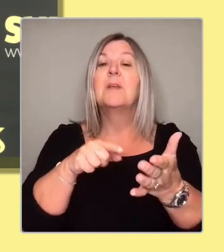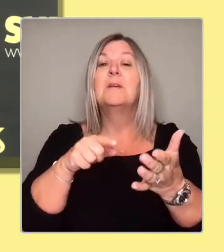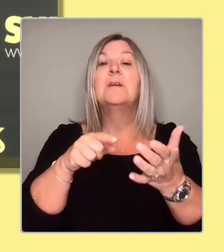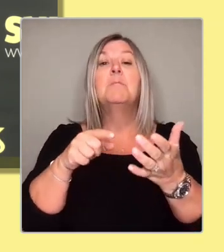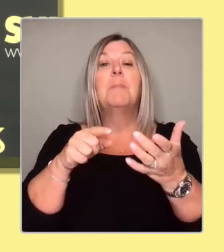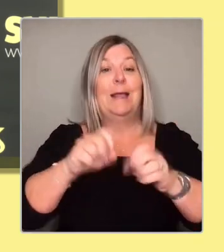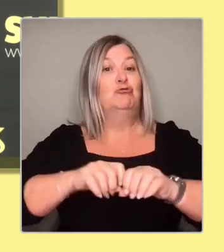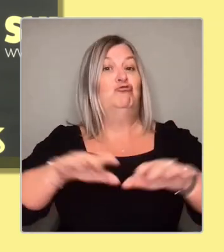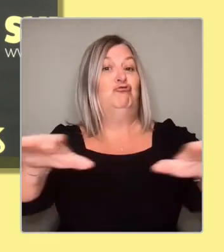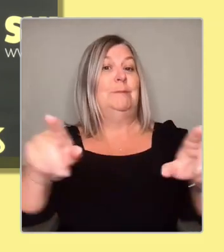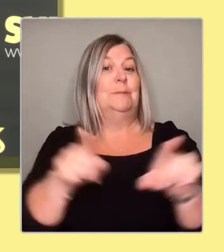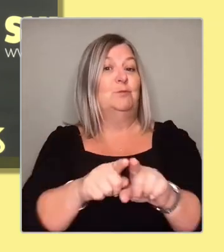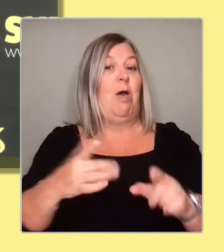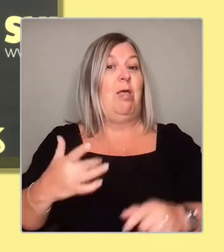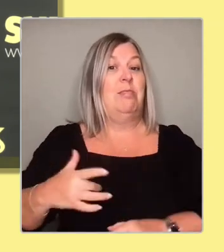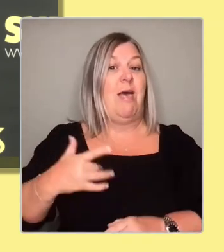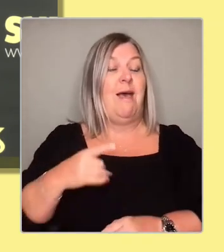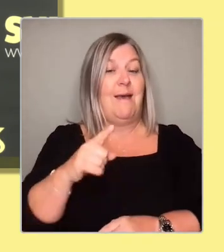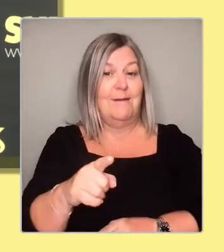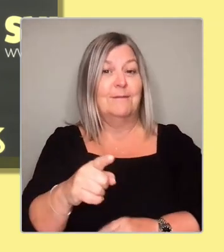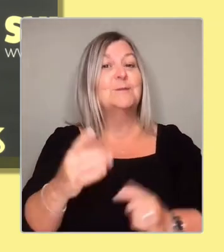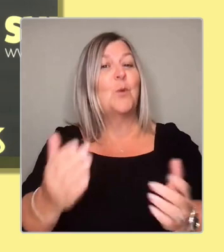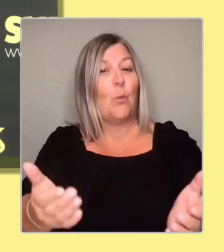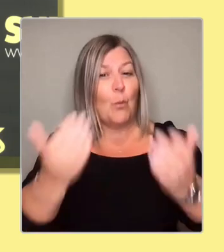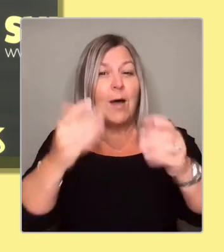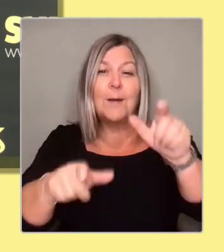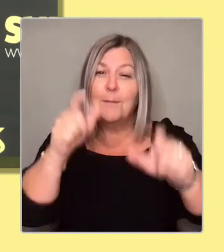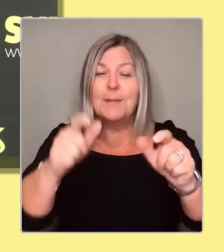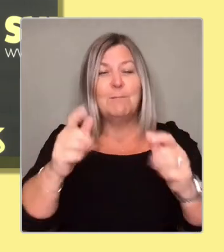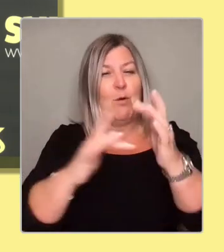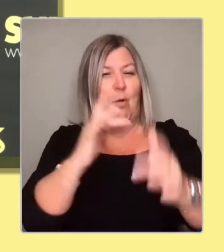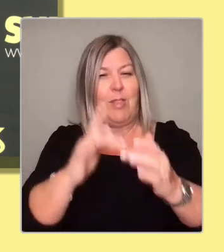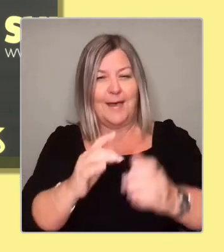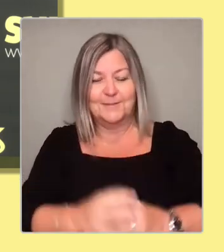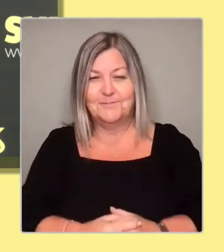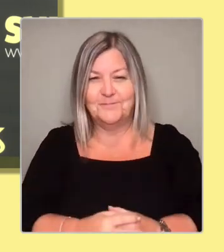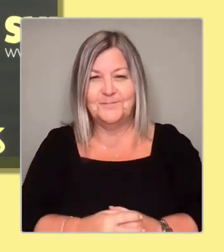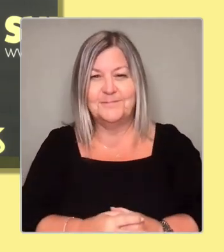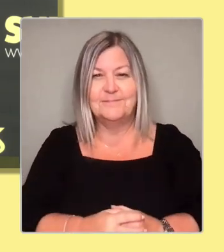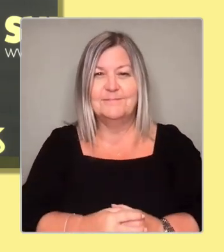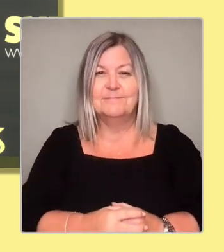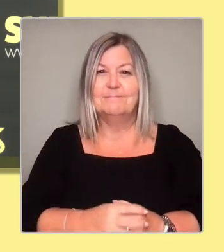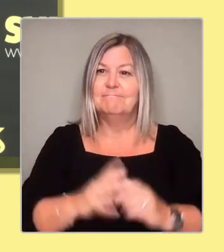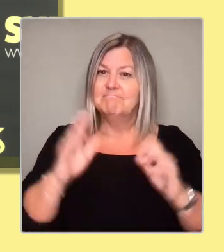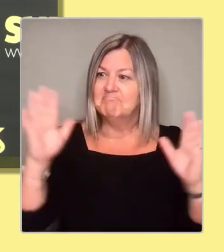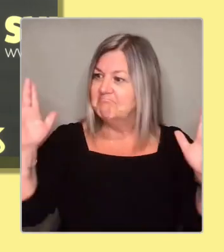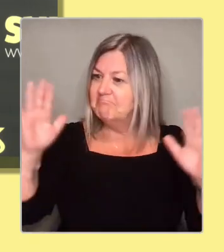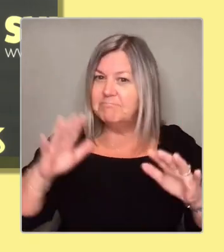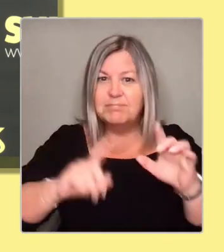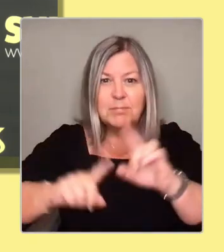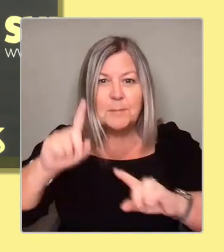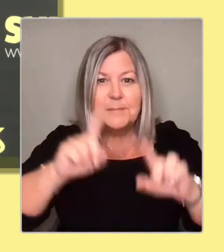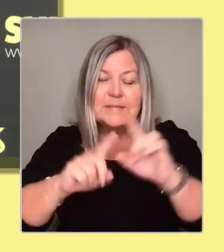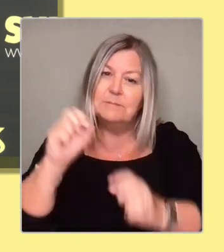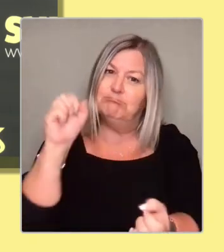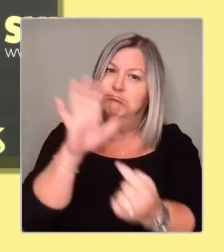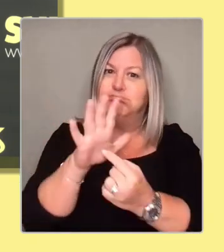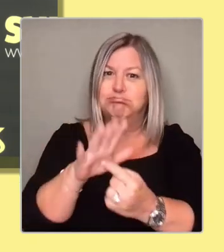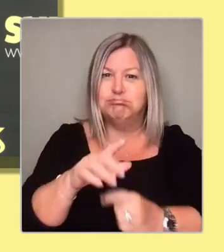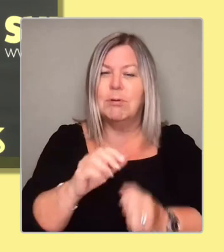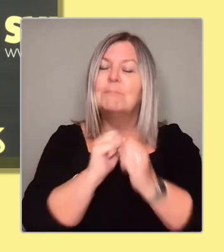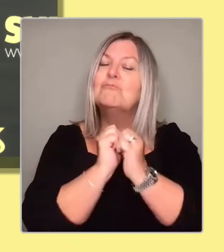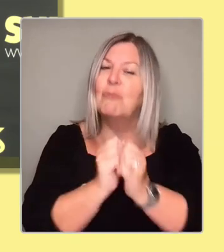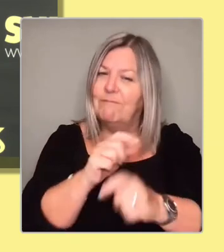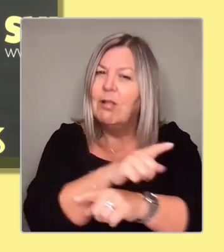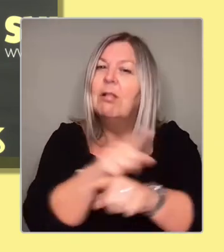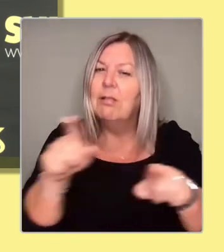joining us online. The hustings, as you know, are really important and I'm really grateful to all of you for taking the